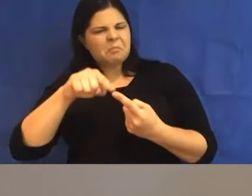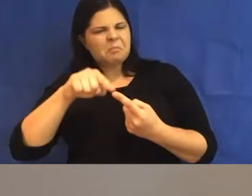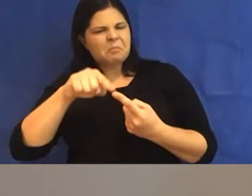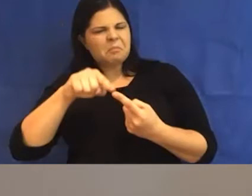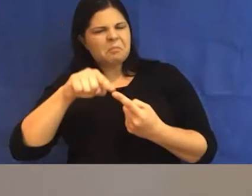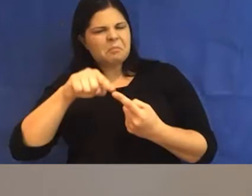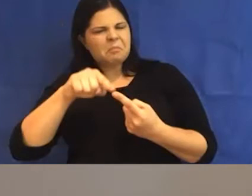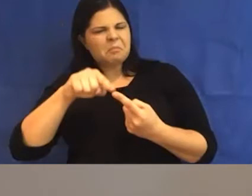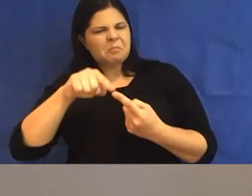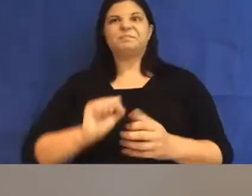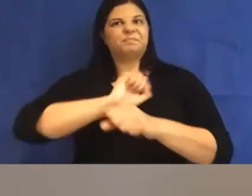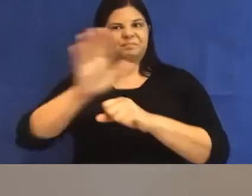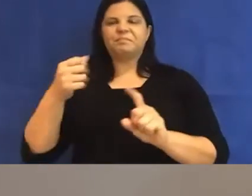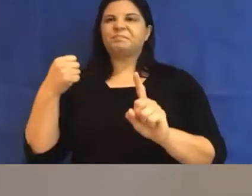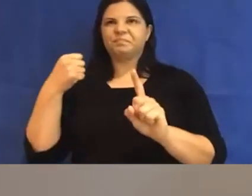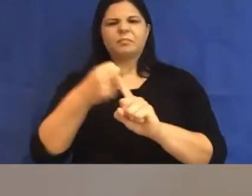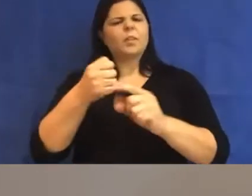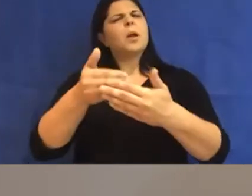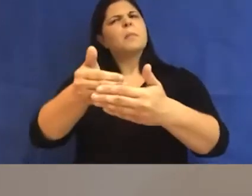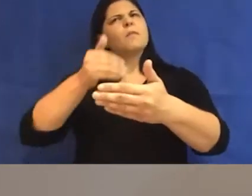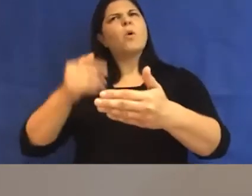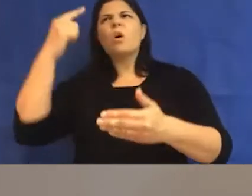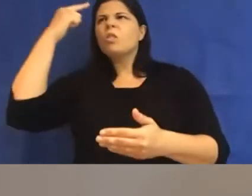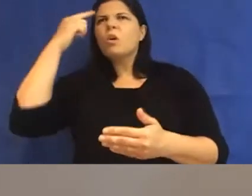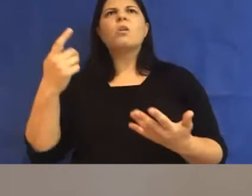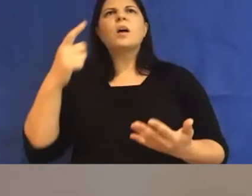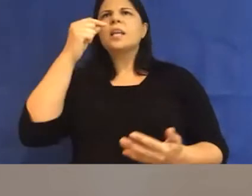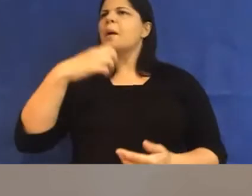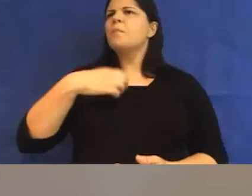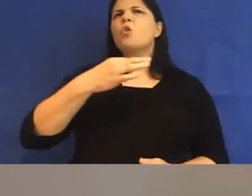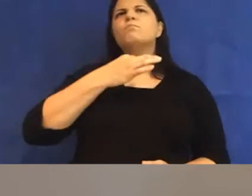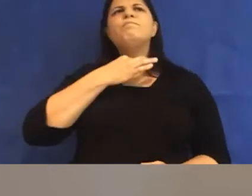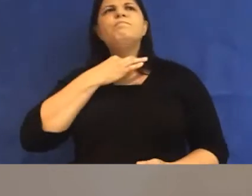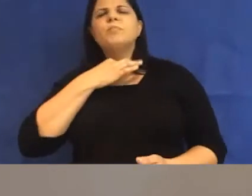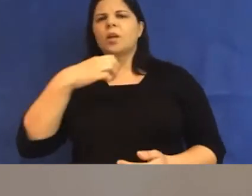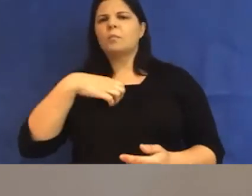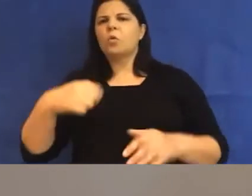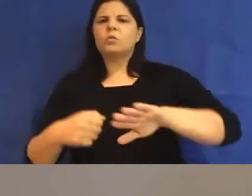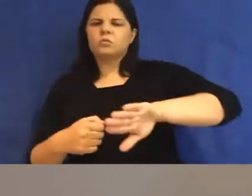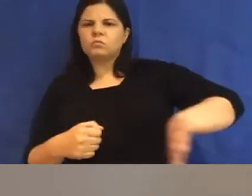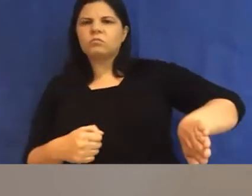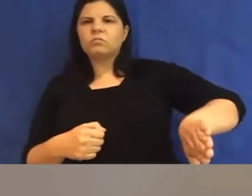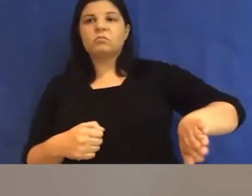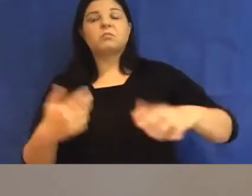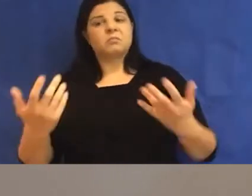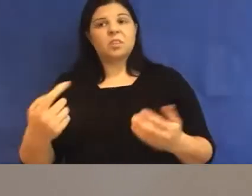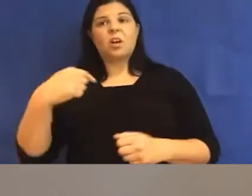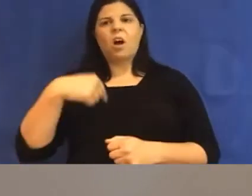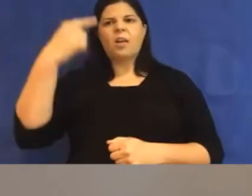then, we thought we could scarcely be more vulnerable, more marginalised. We thought, I did at least, that we were at rock bottom.